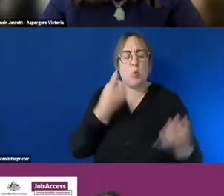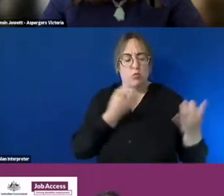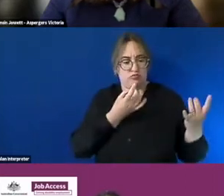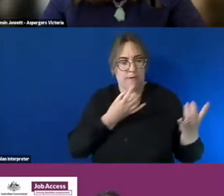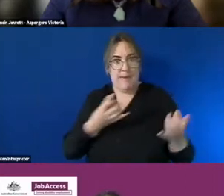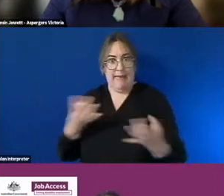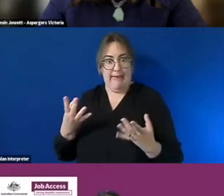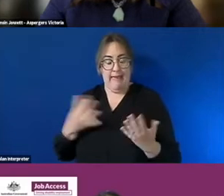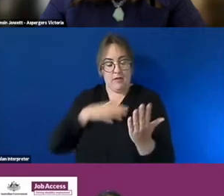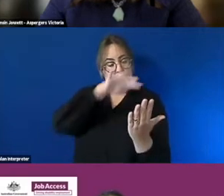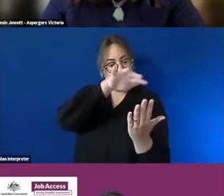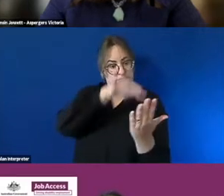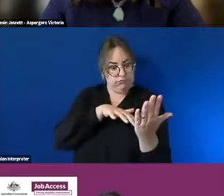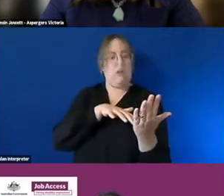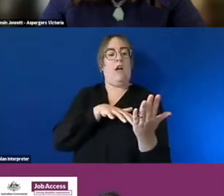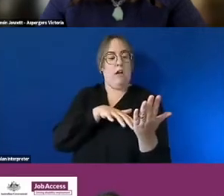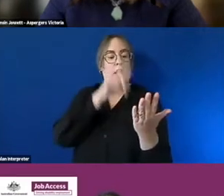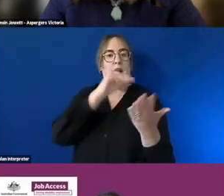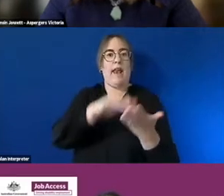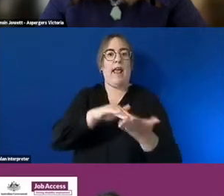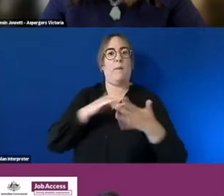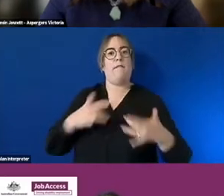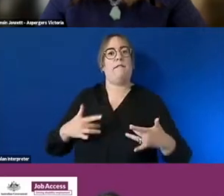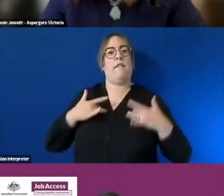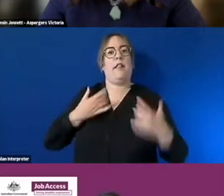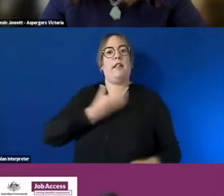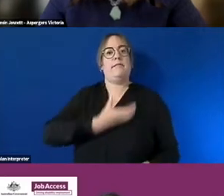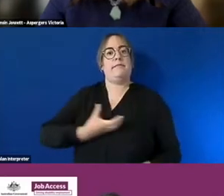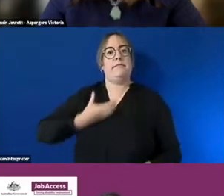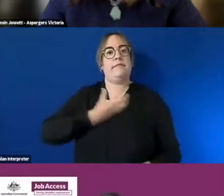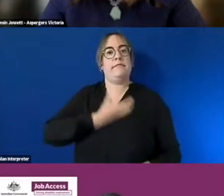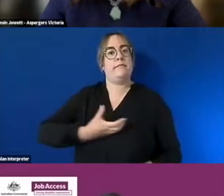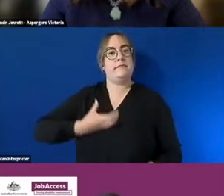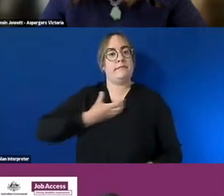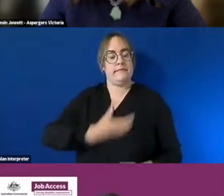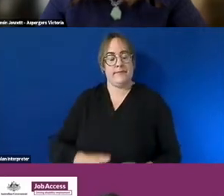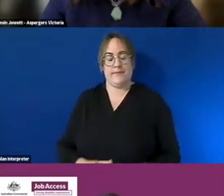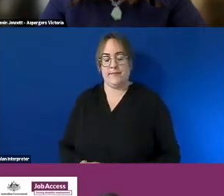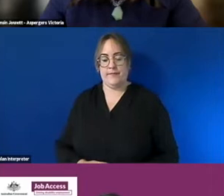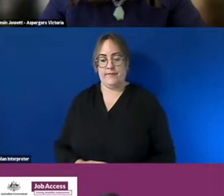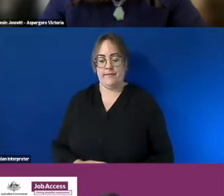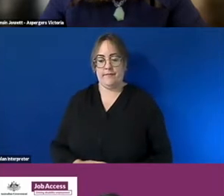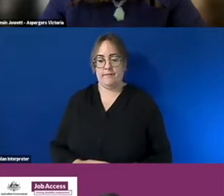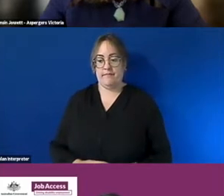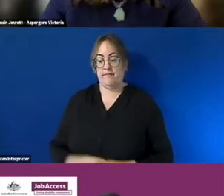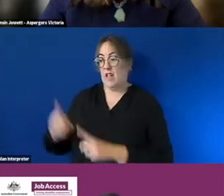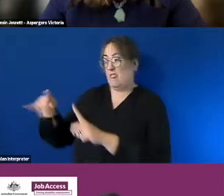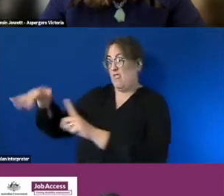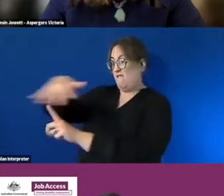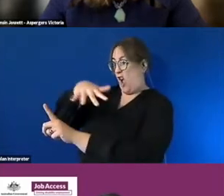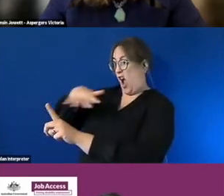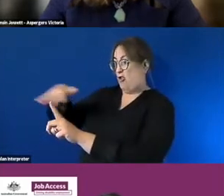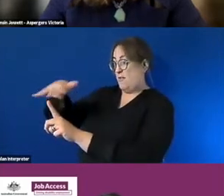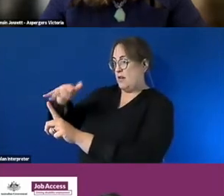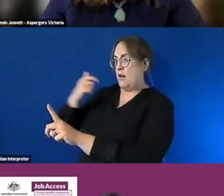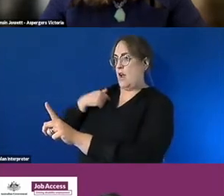involve really goes a long way and in the environment if you if the person is a bit nervous about asking if they